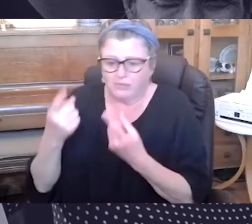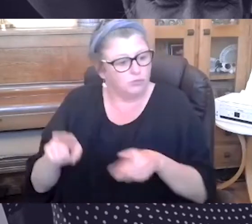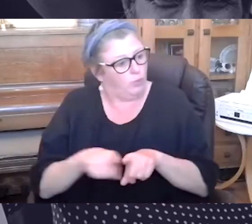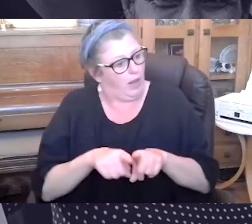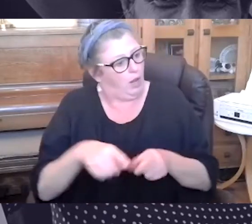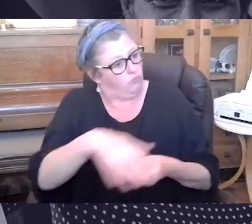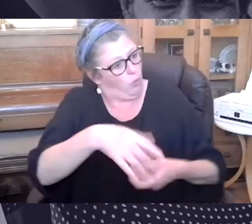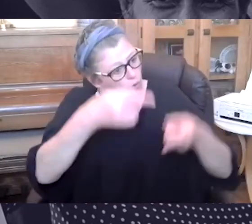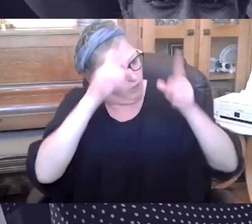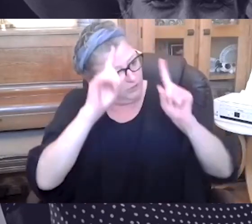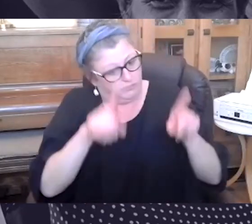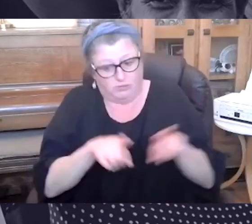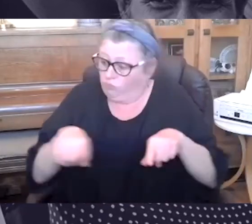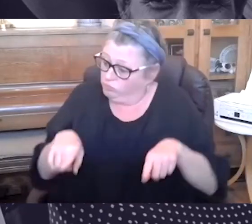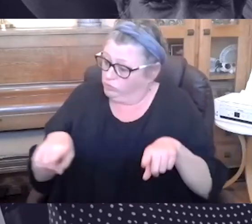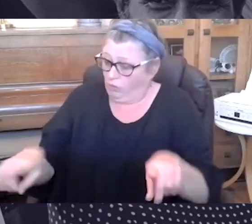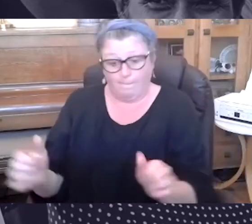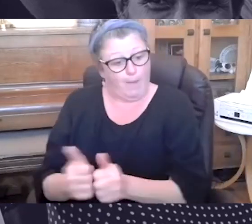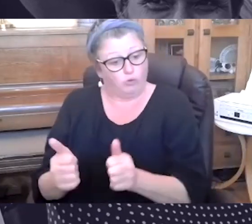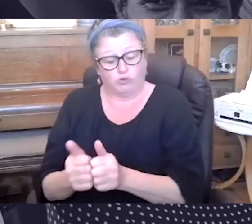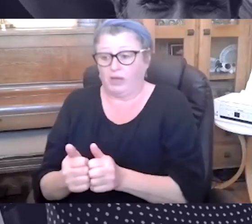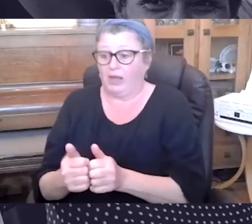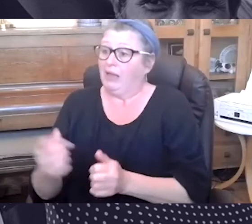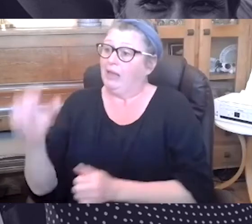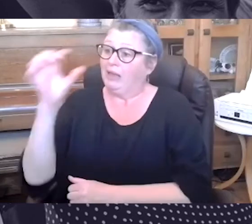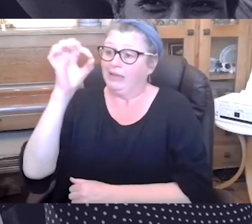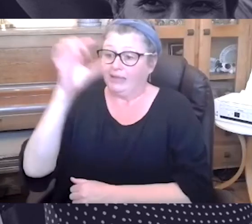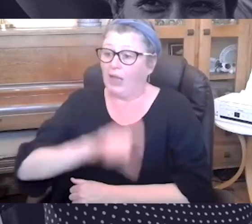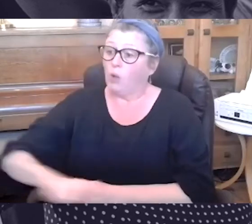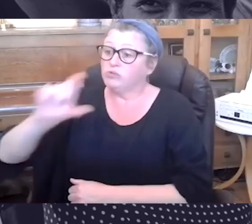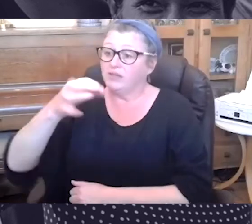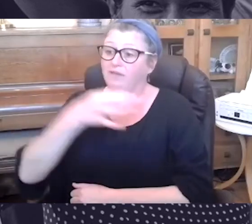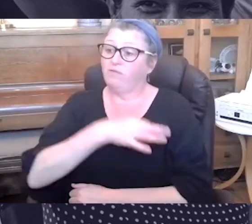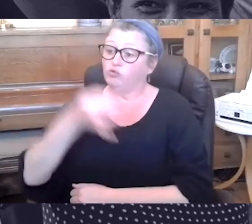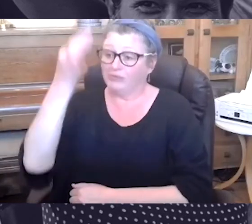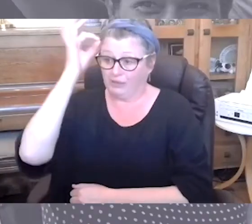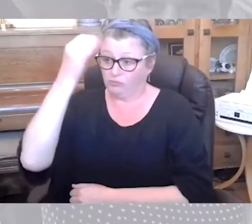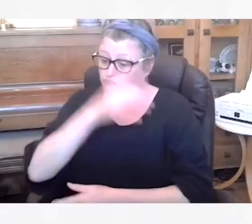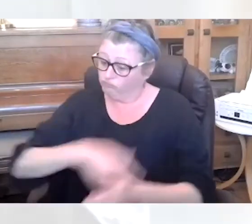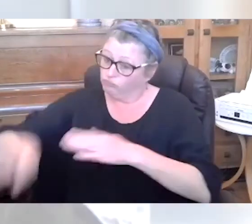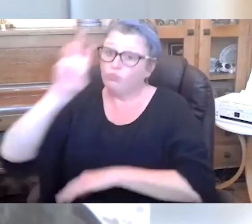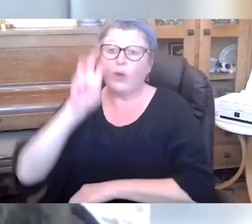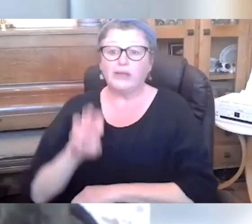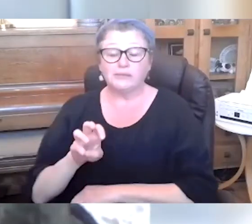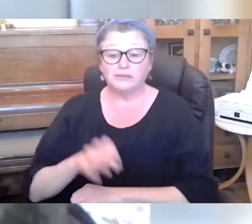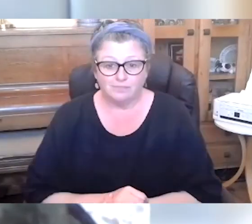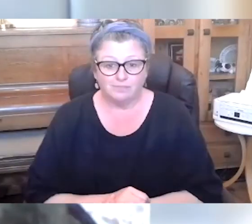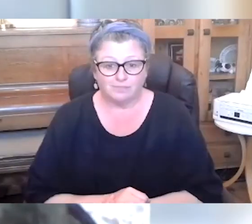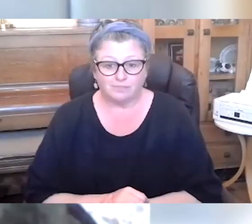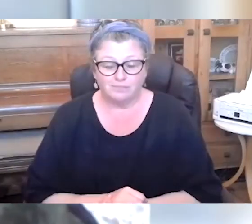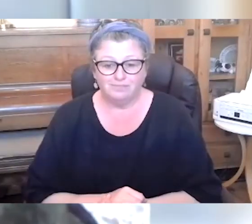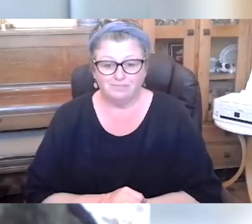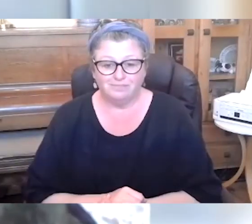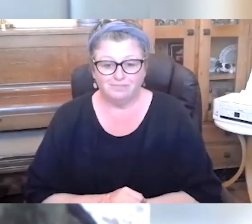and in partnership with the County Voluntary Councils across Wales. To achieve this, the four communities and partnership